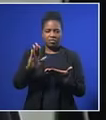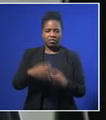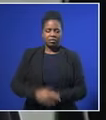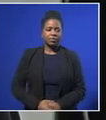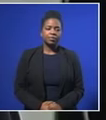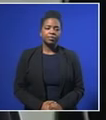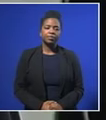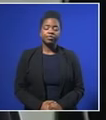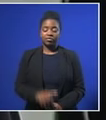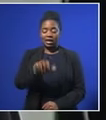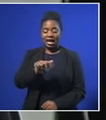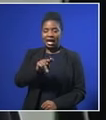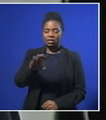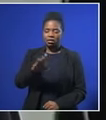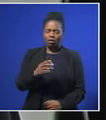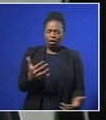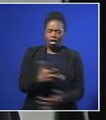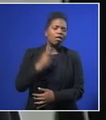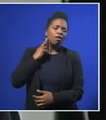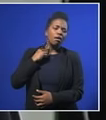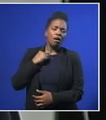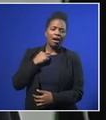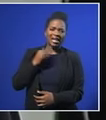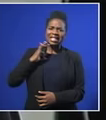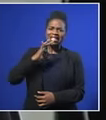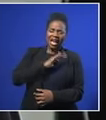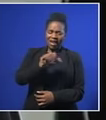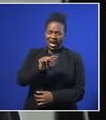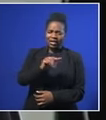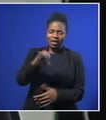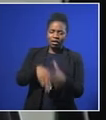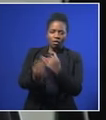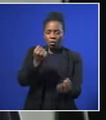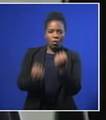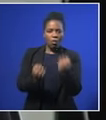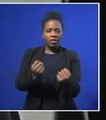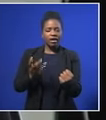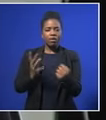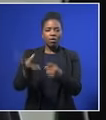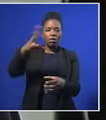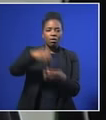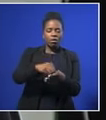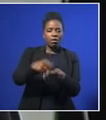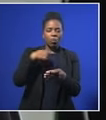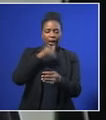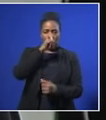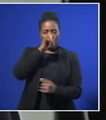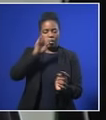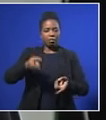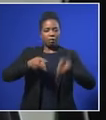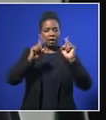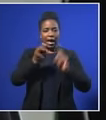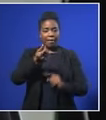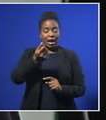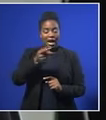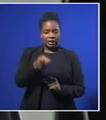The ANC is dismayed by the fact that one of its employees was arrested and appeared in court allegedly for involvement in serious crimes. Crime